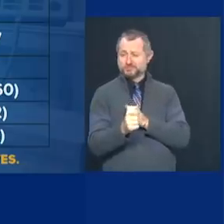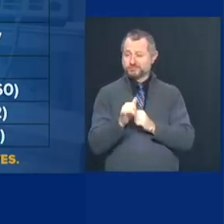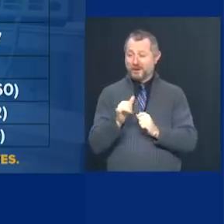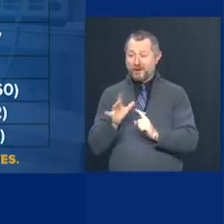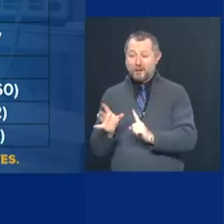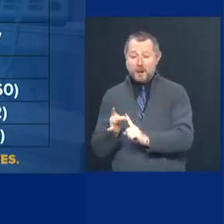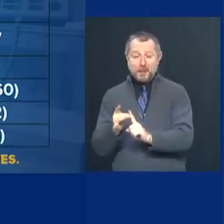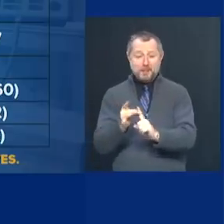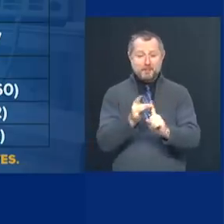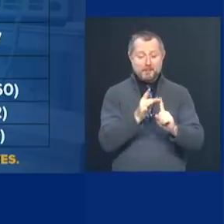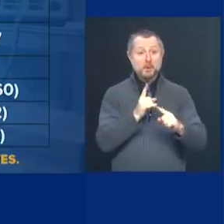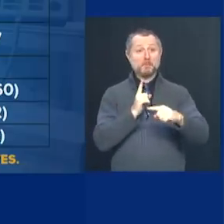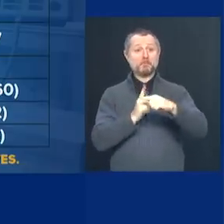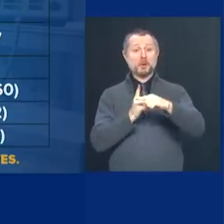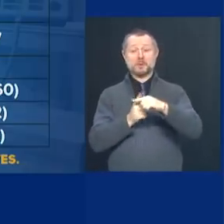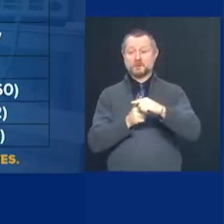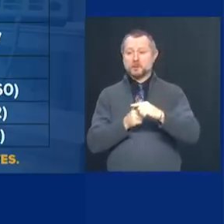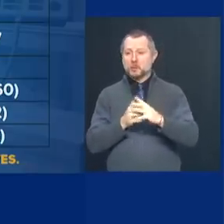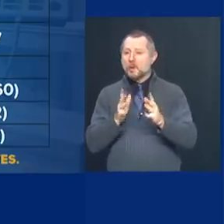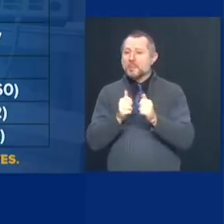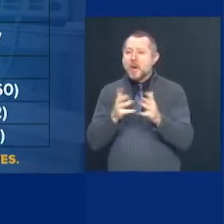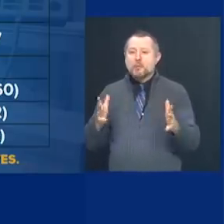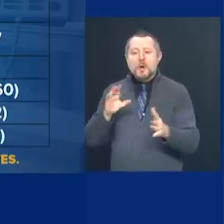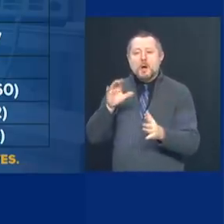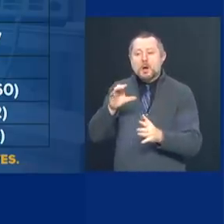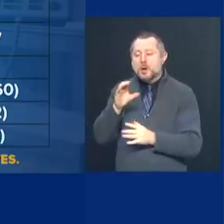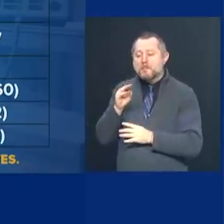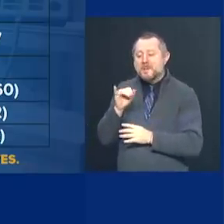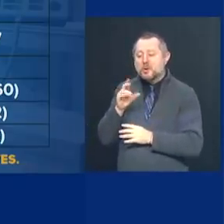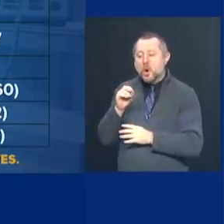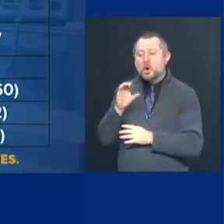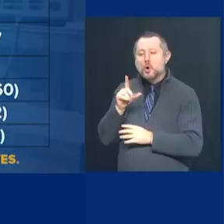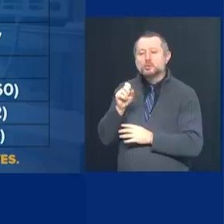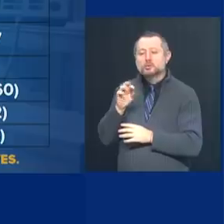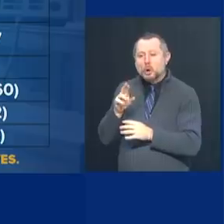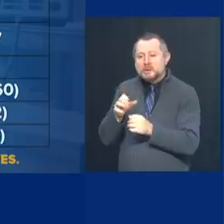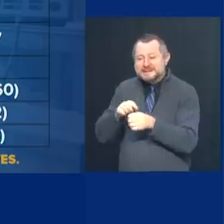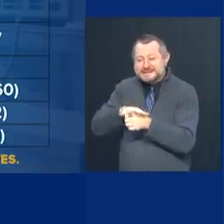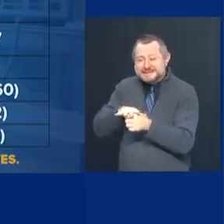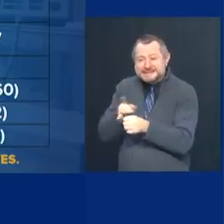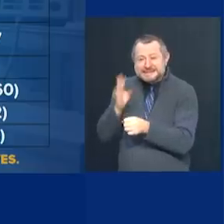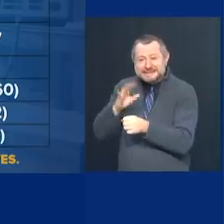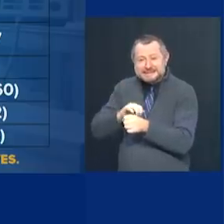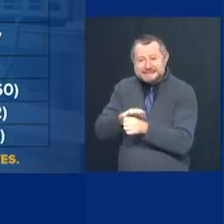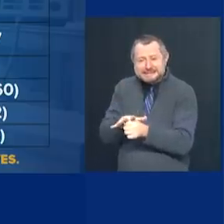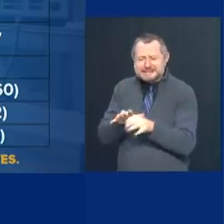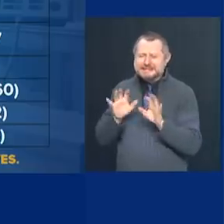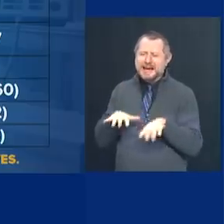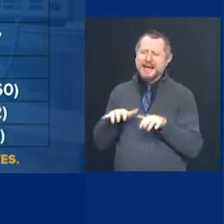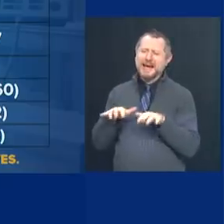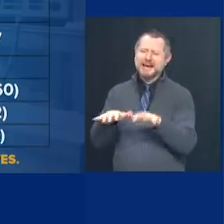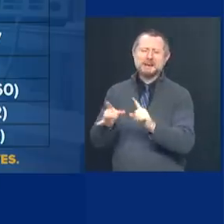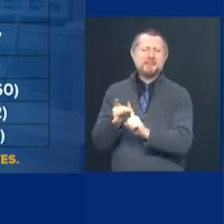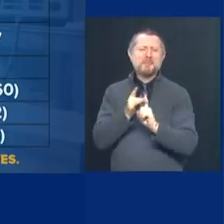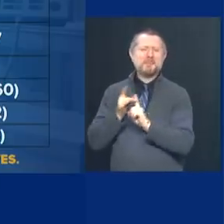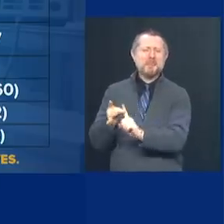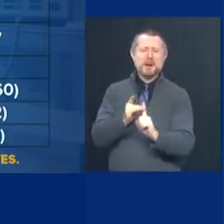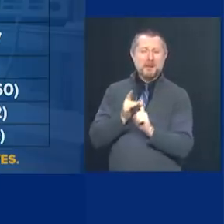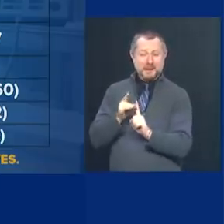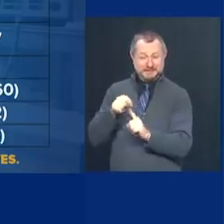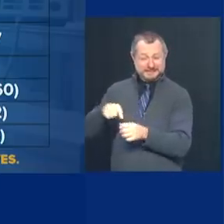without what we call micro clusters, micro clusters are the high problem areas in our state,